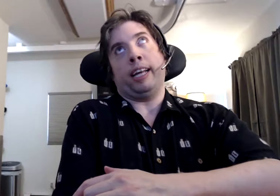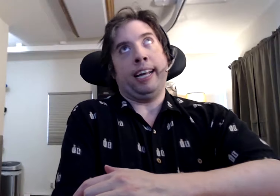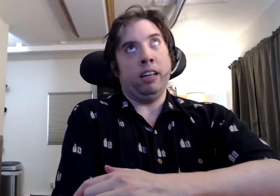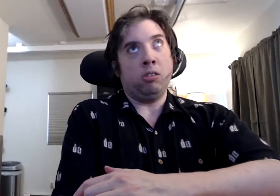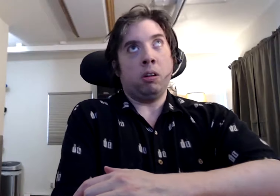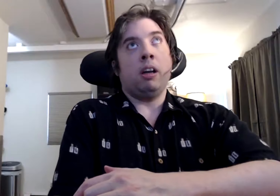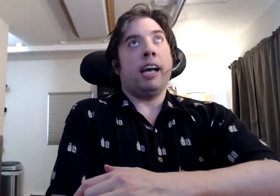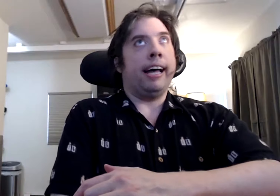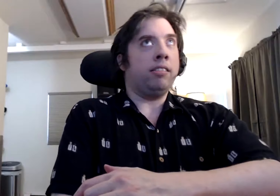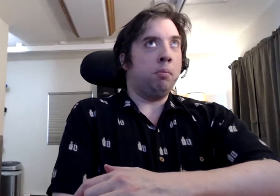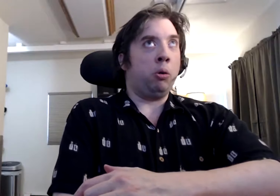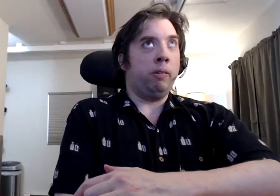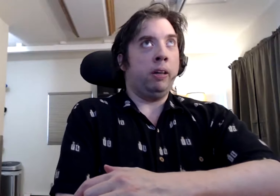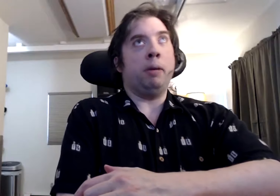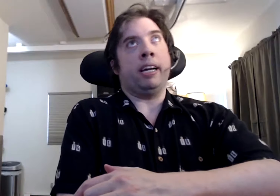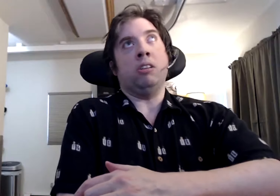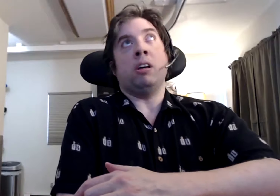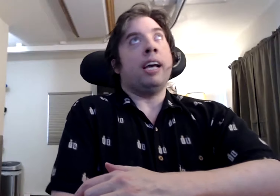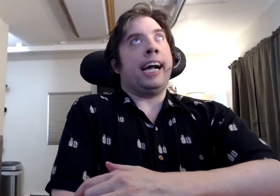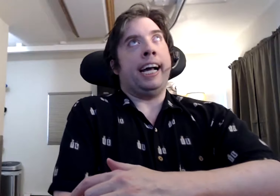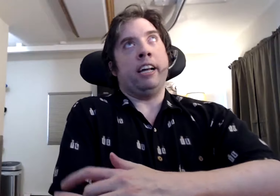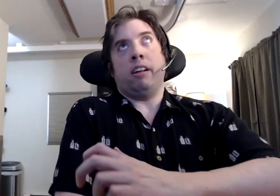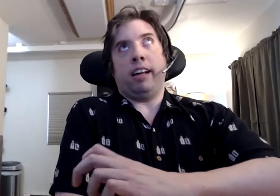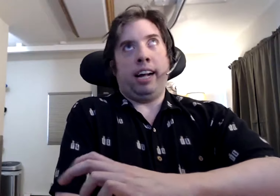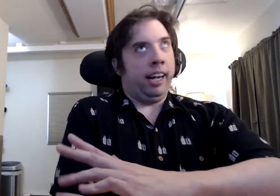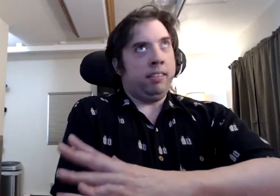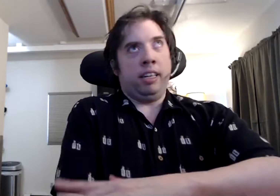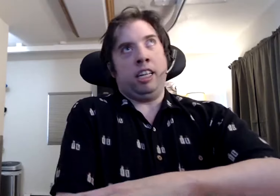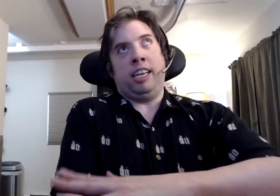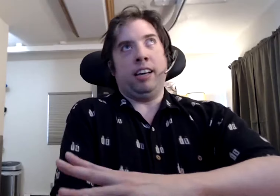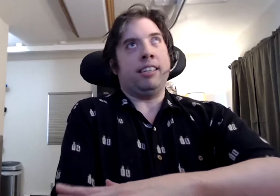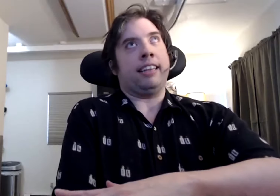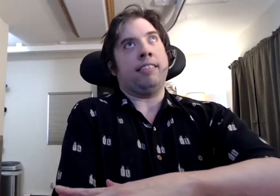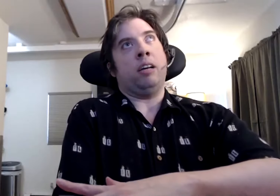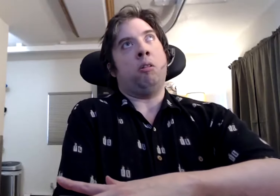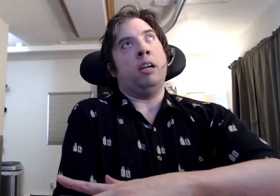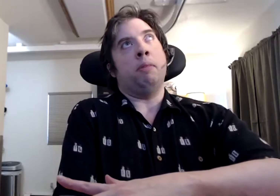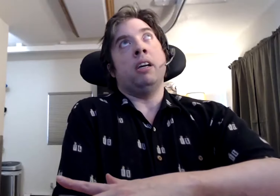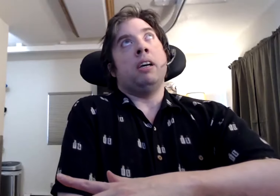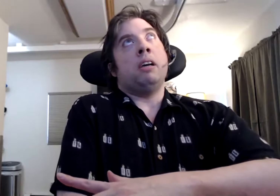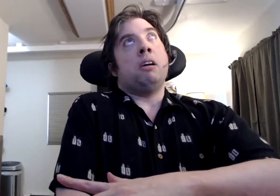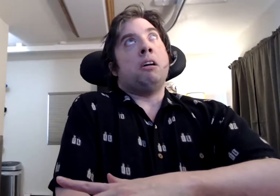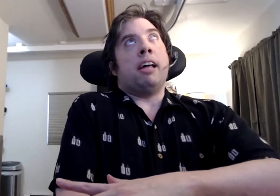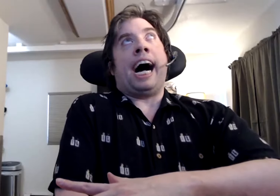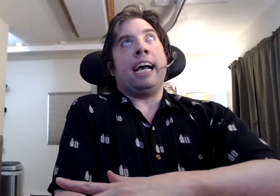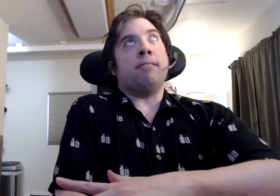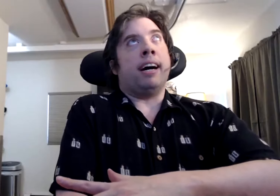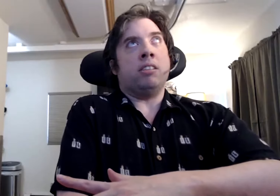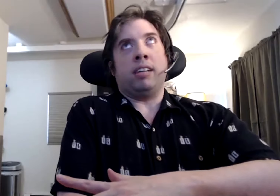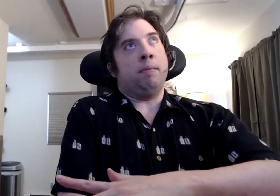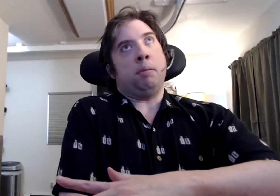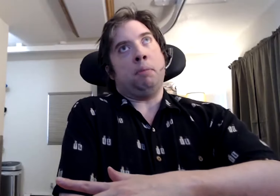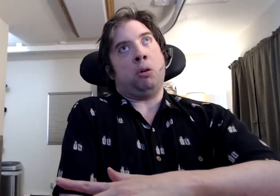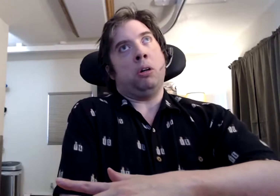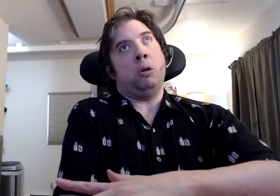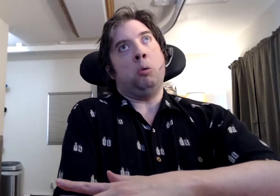disability is. And I say both of you, because Hannah, you can take this how you want, but I have not